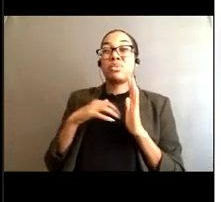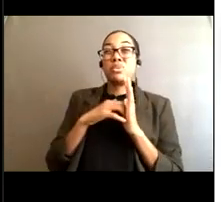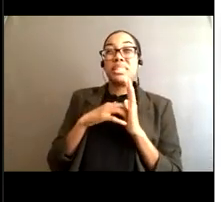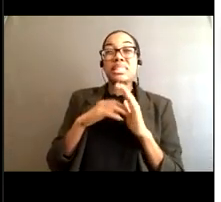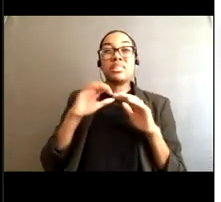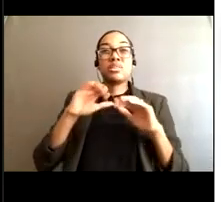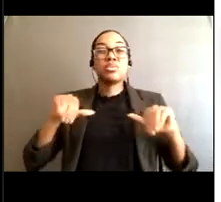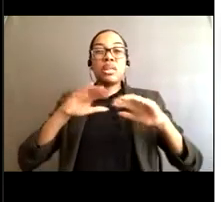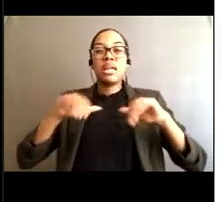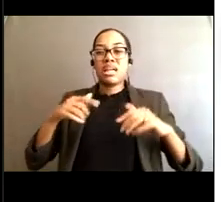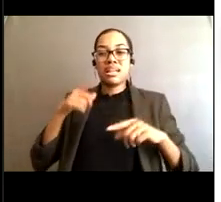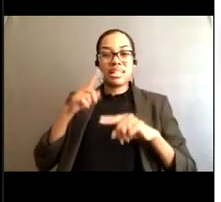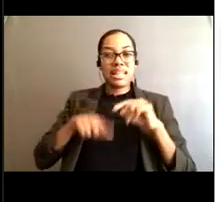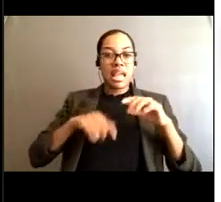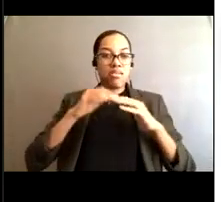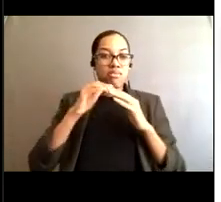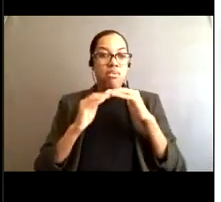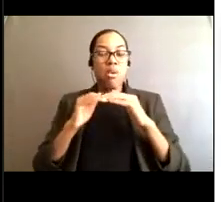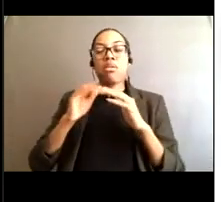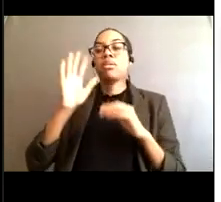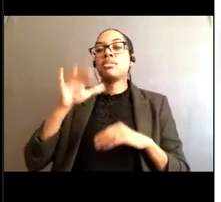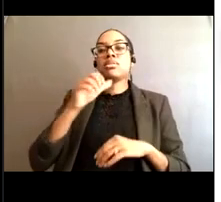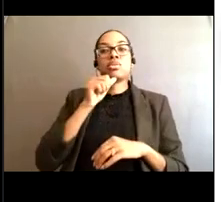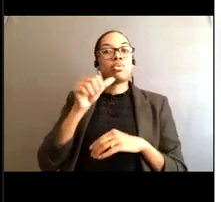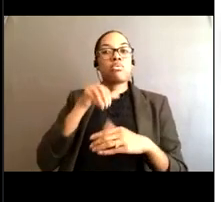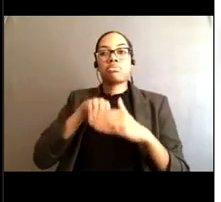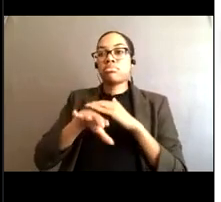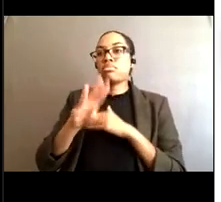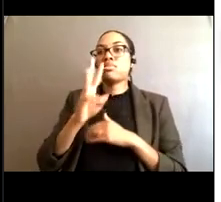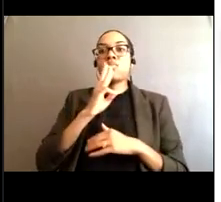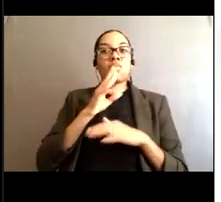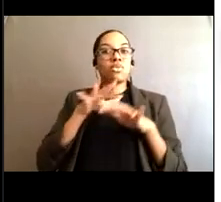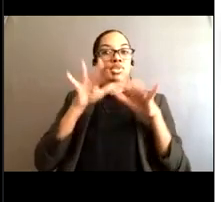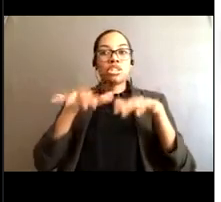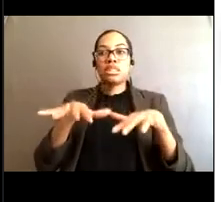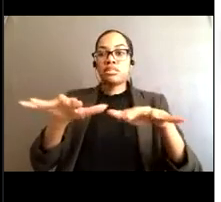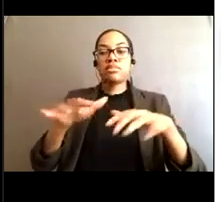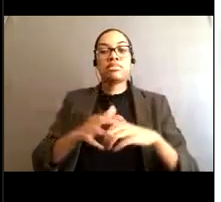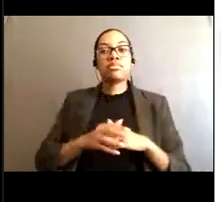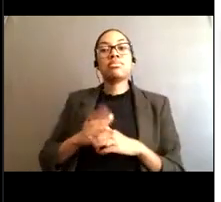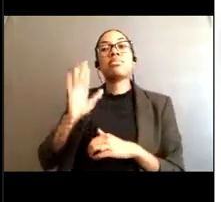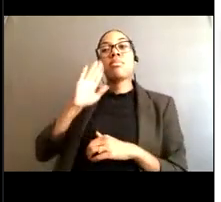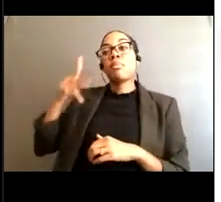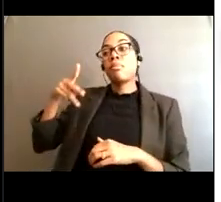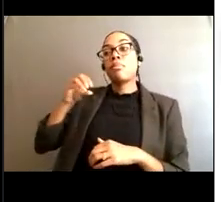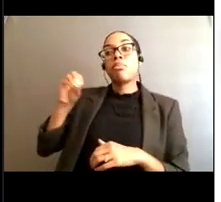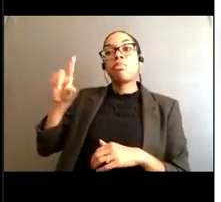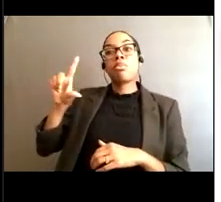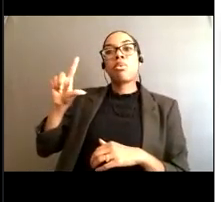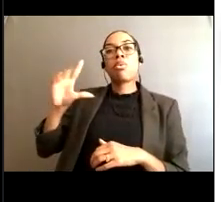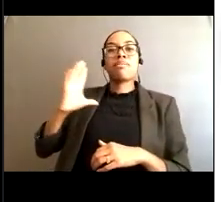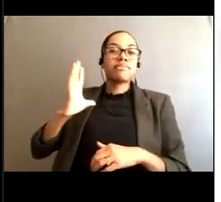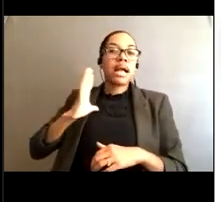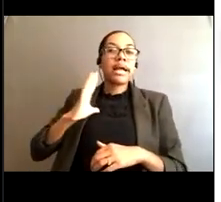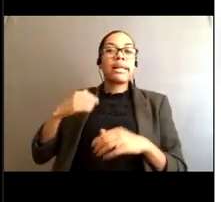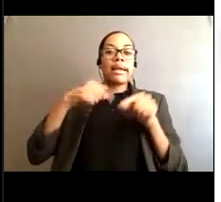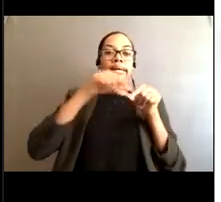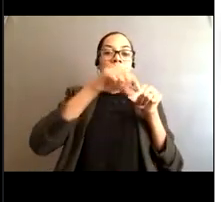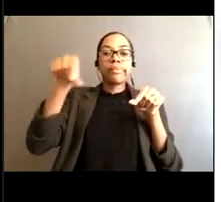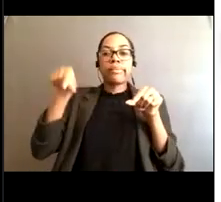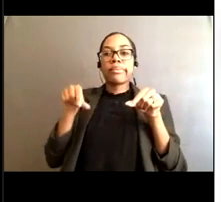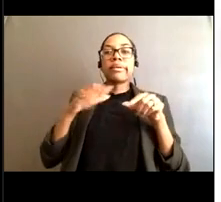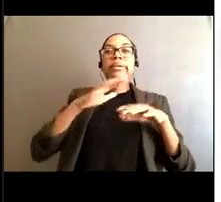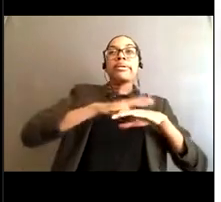don't go into the ocean because the ocean is not like a swimming pool. It's a lot more turbulent. There's lots of waves